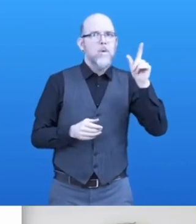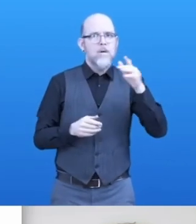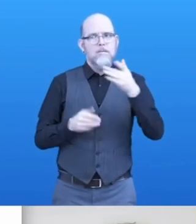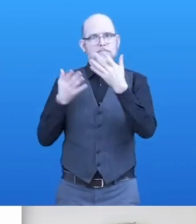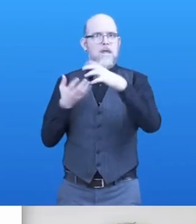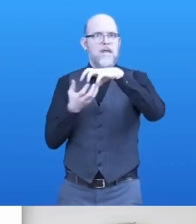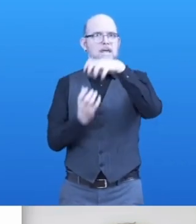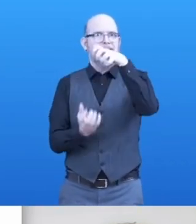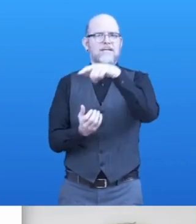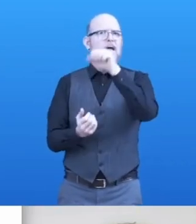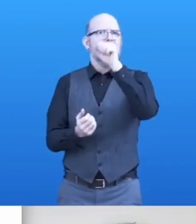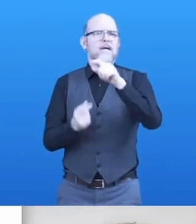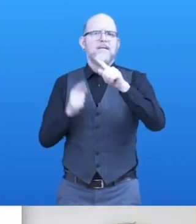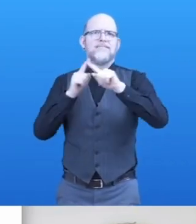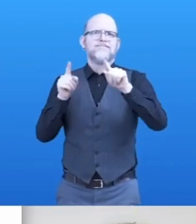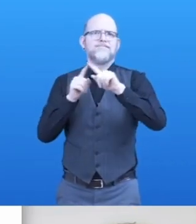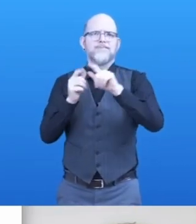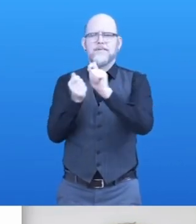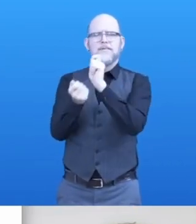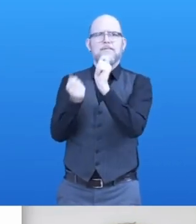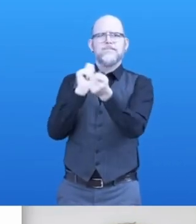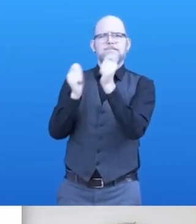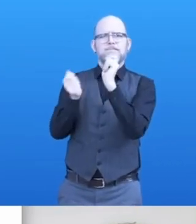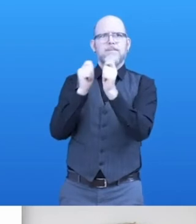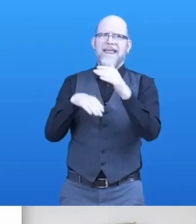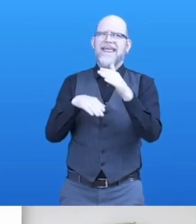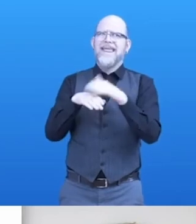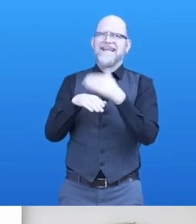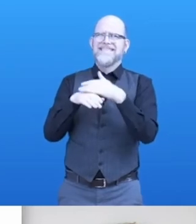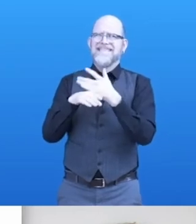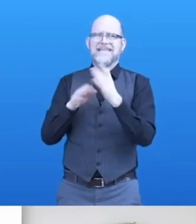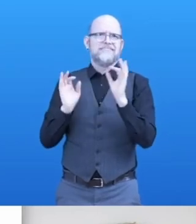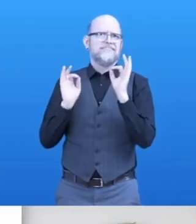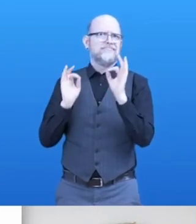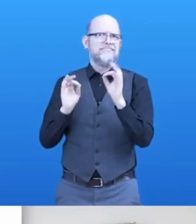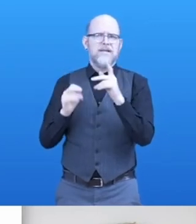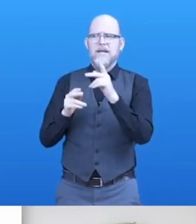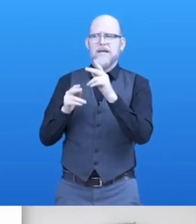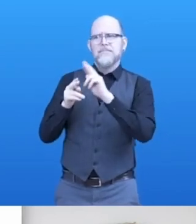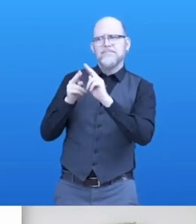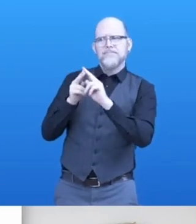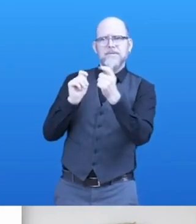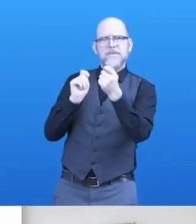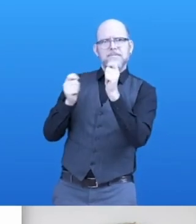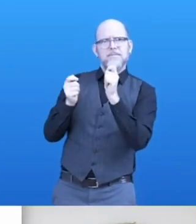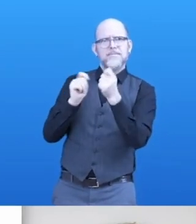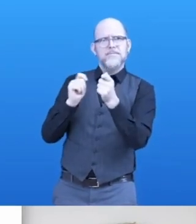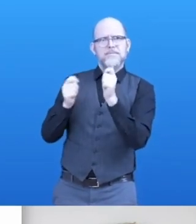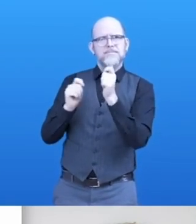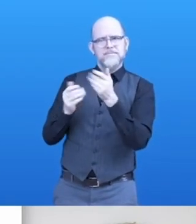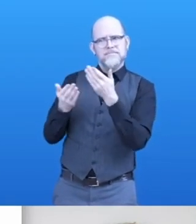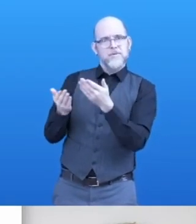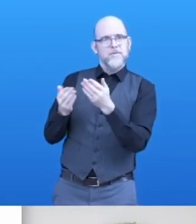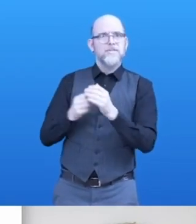So we can reuse easily the animations once produced. We provide an avatar editor on our website